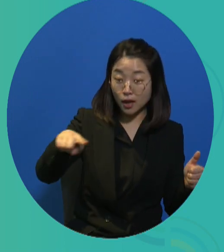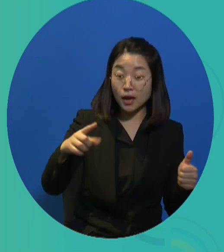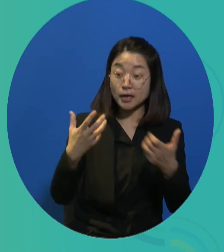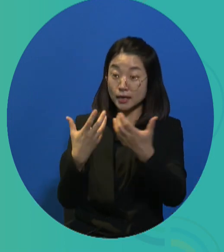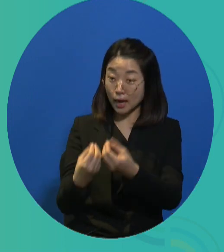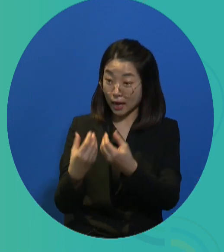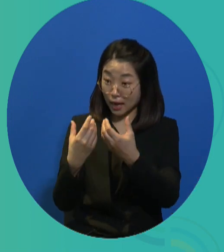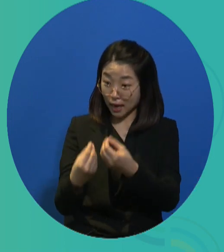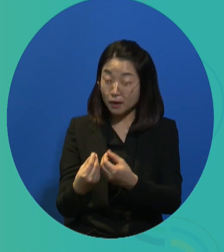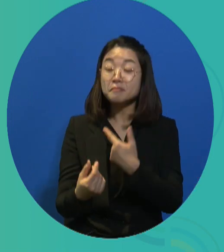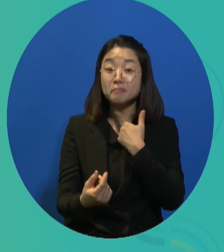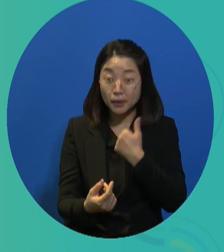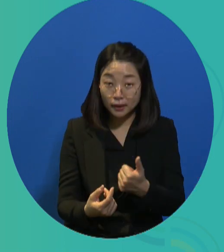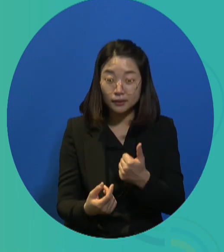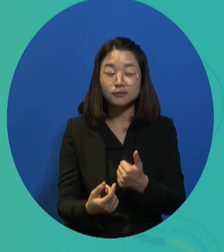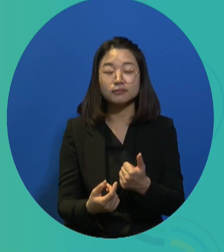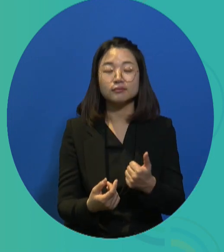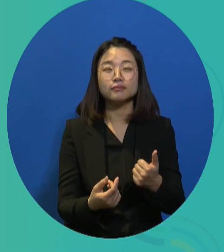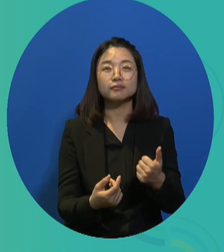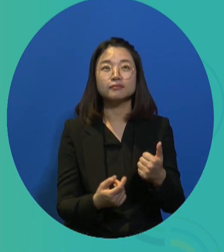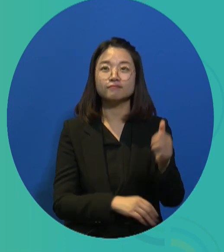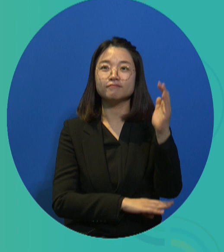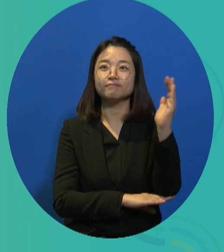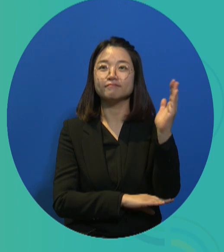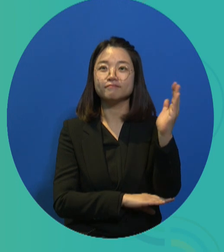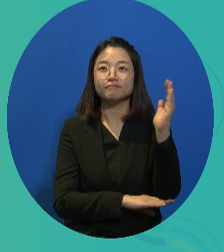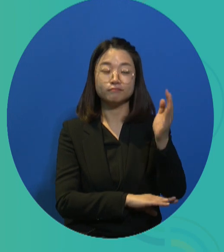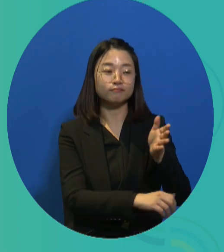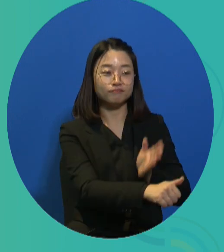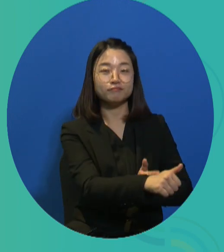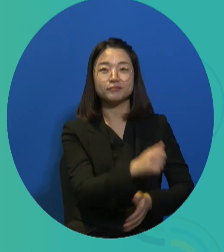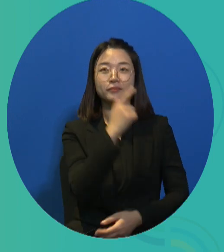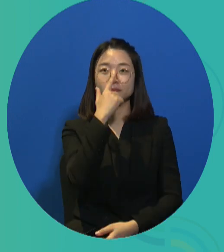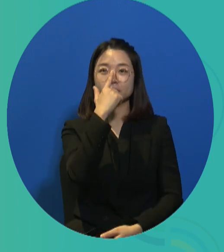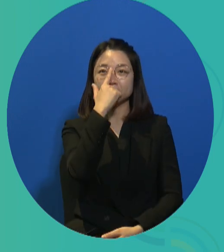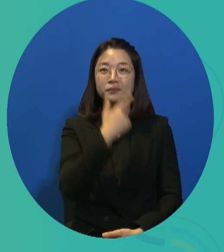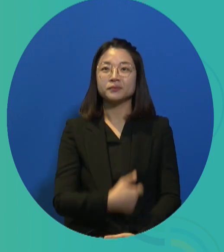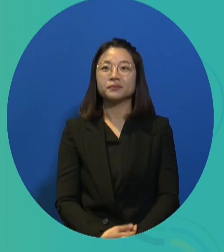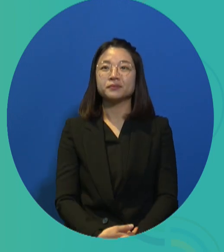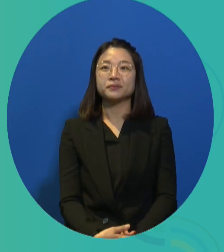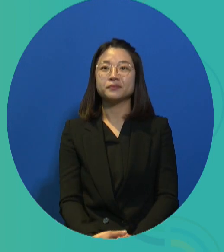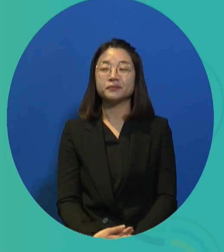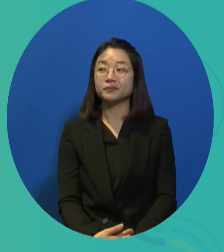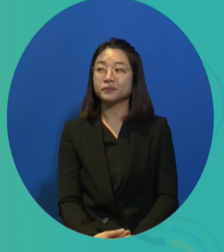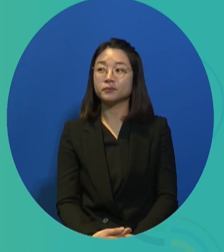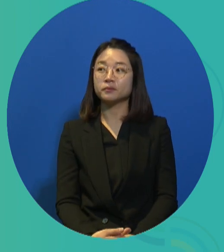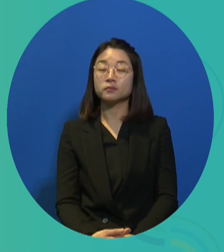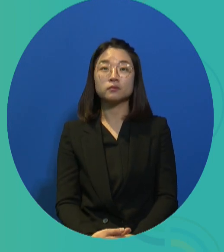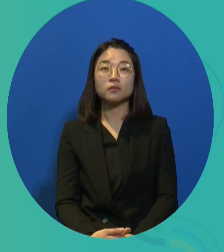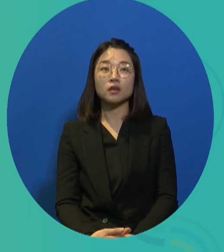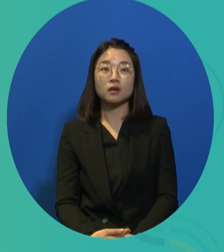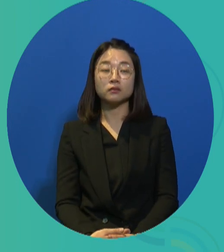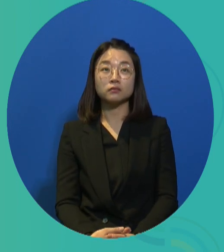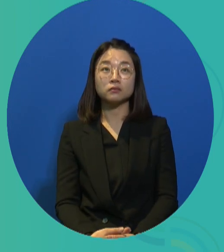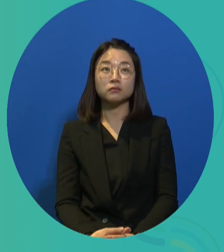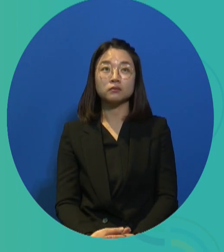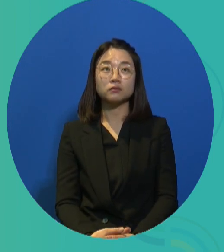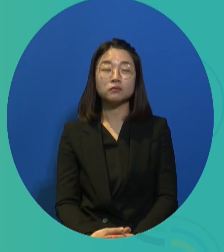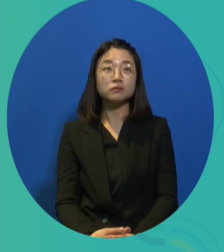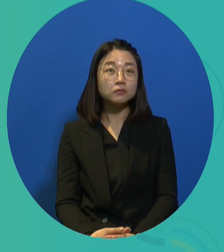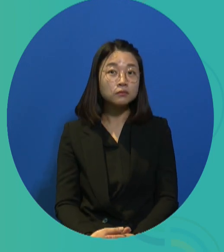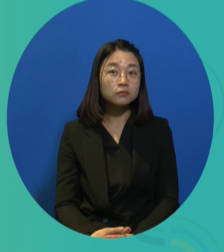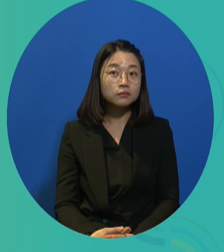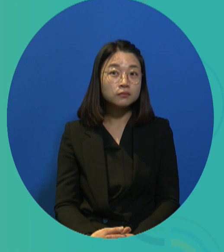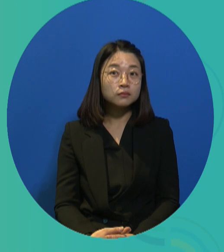Centers for Independent Living, and he's going to be introducing some of the specific cases in Seoul metropolitan city. Please welcome him with a